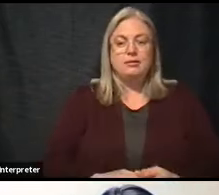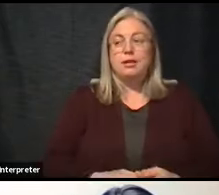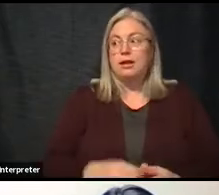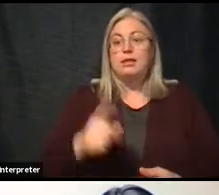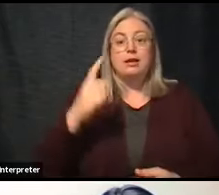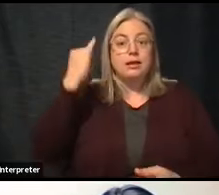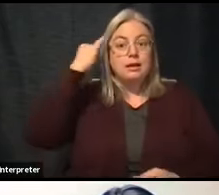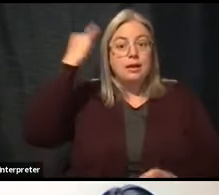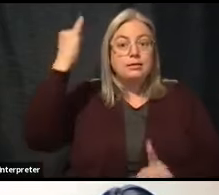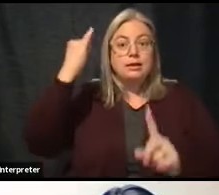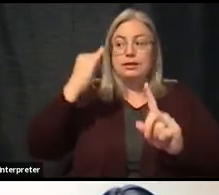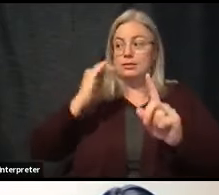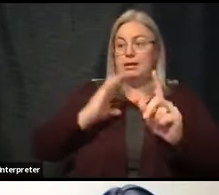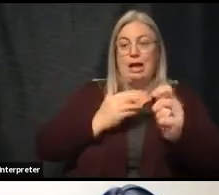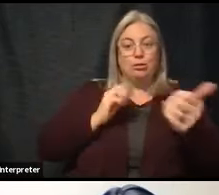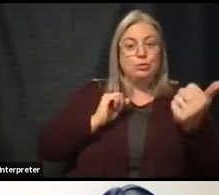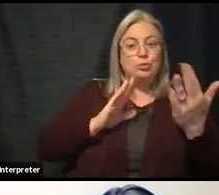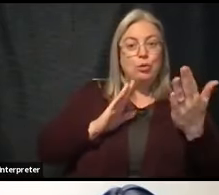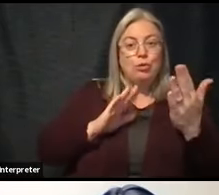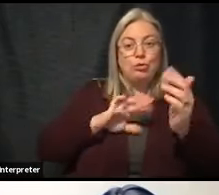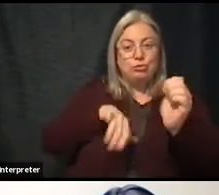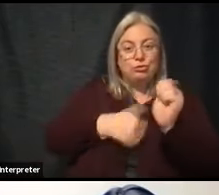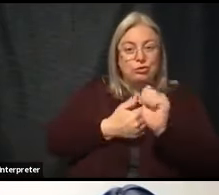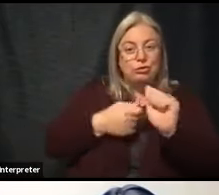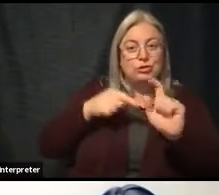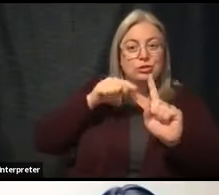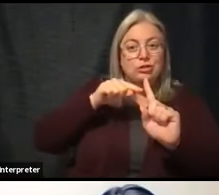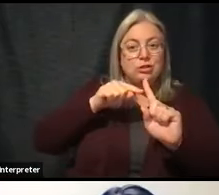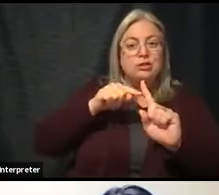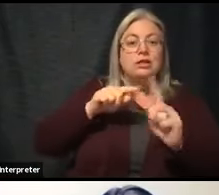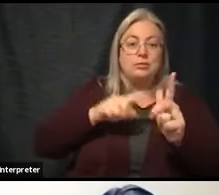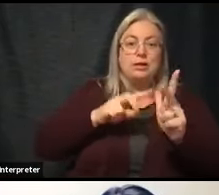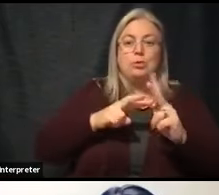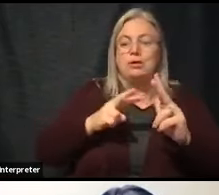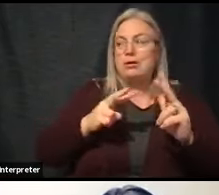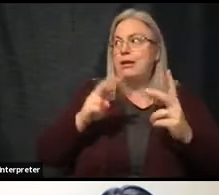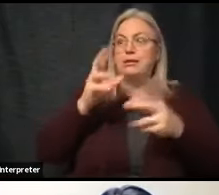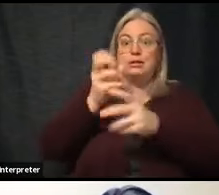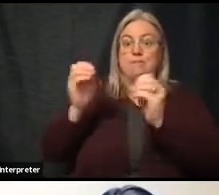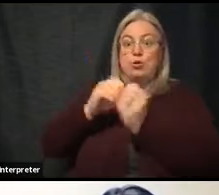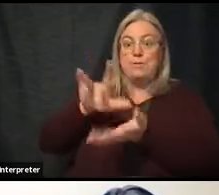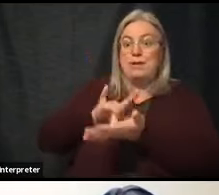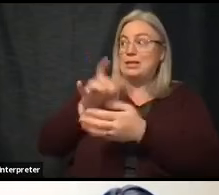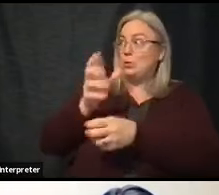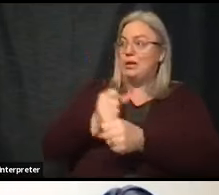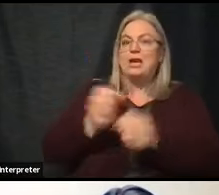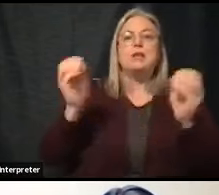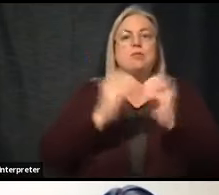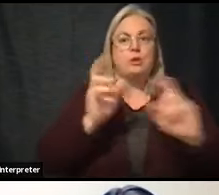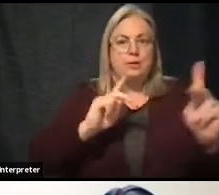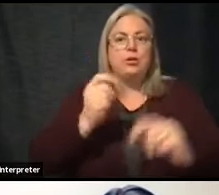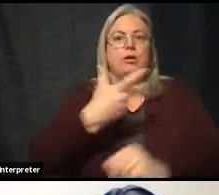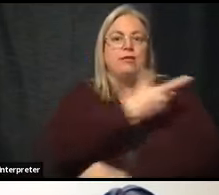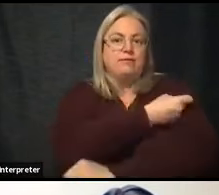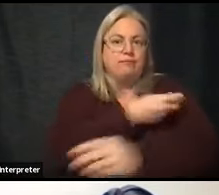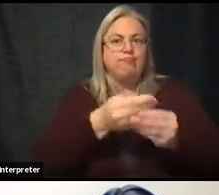behind our approach to this is that we can scale up. And I spoke with a couple of them today. And the issue is get